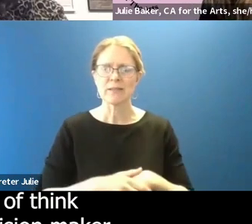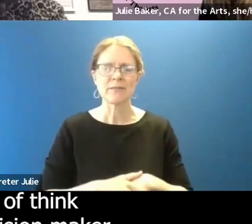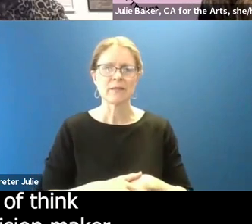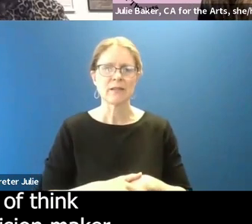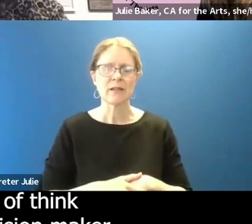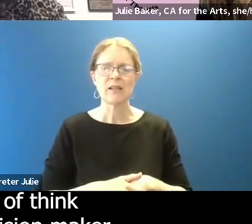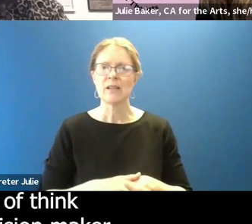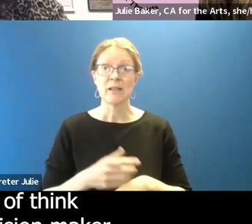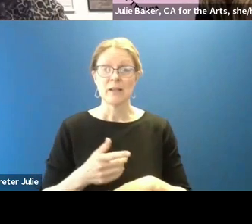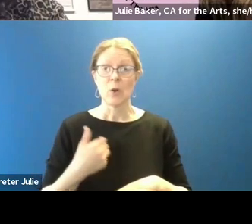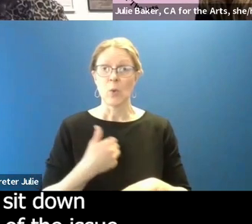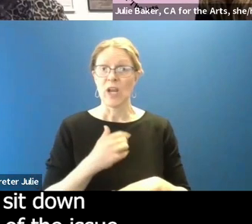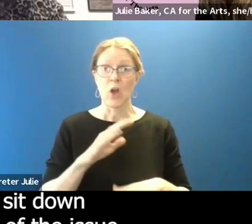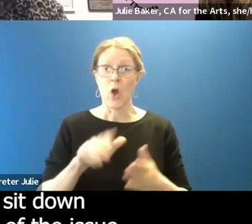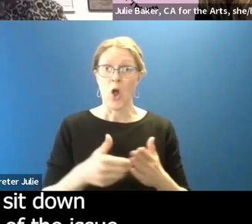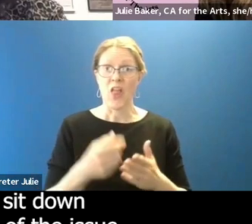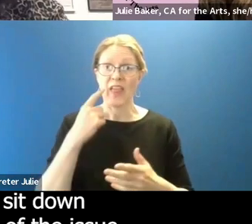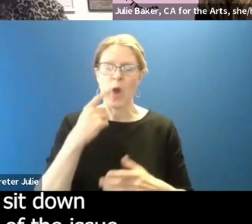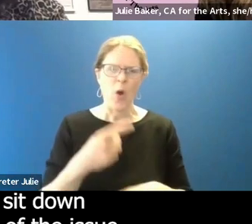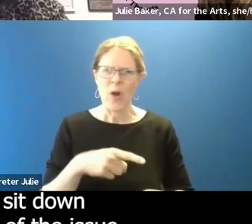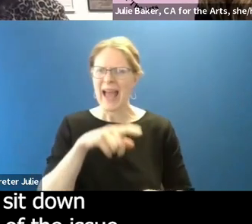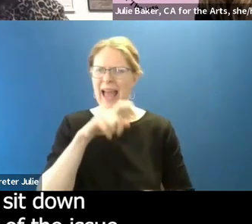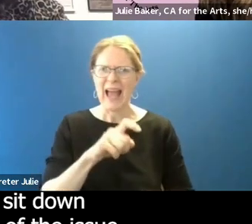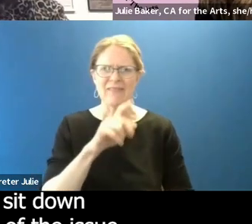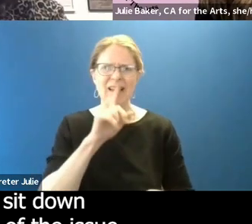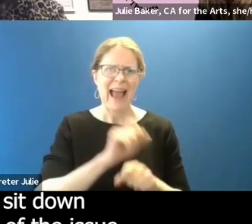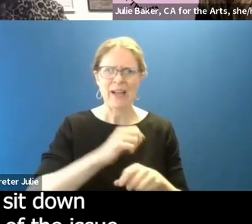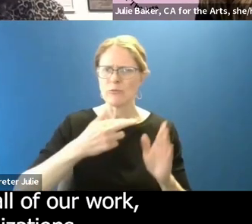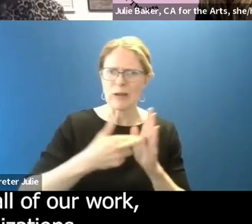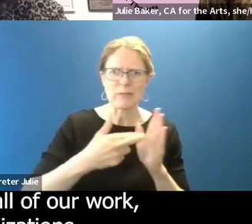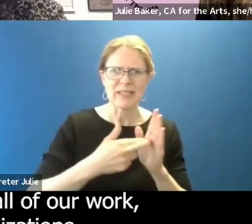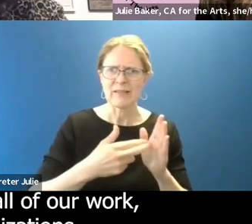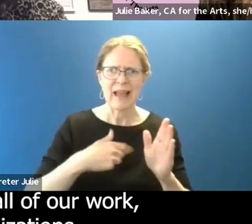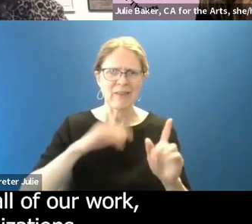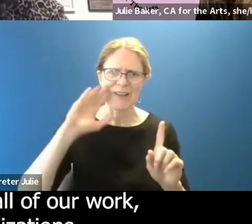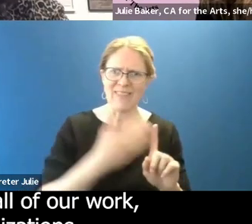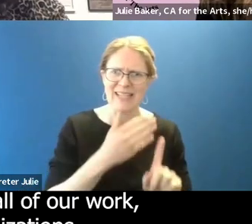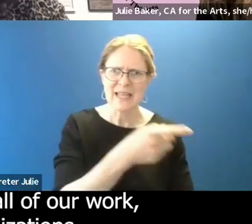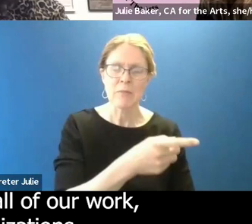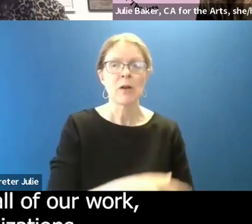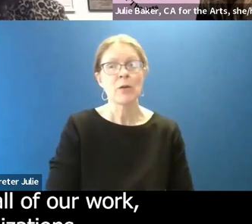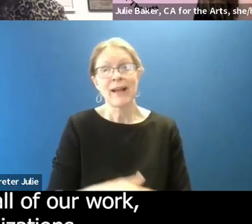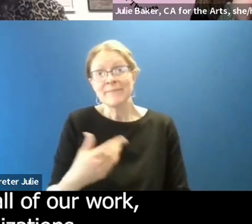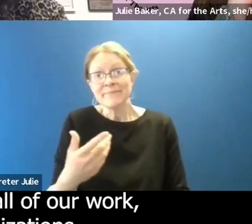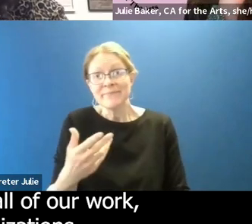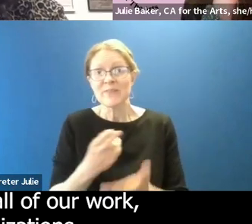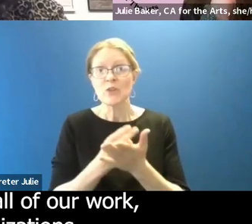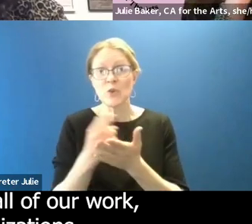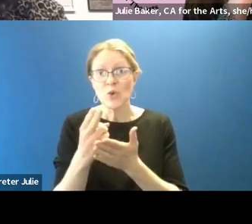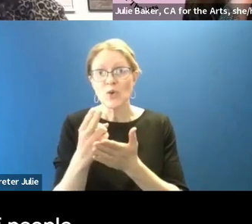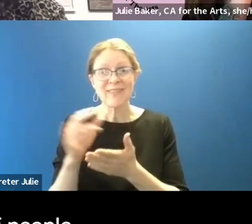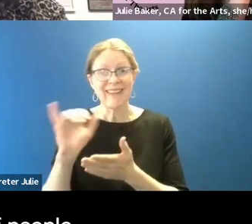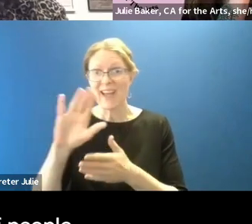it's got to be the decision maker who we have that sit down with to convince them of the issue. But the truth is, like in all of our work and all of our